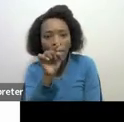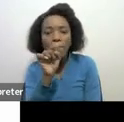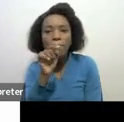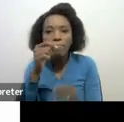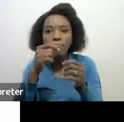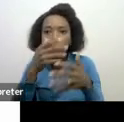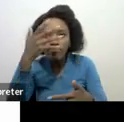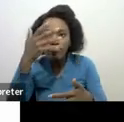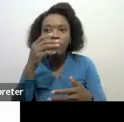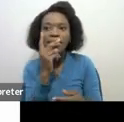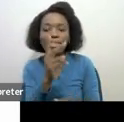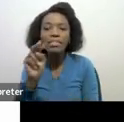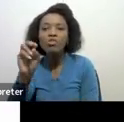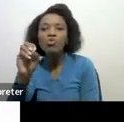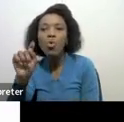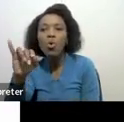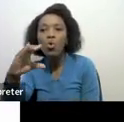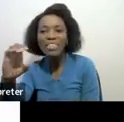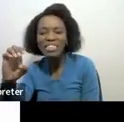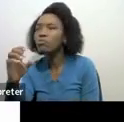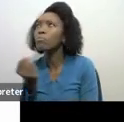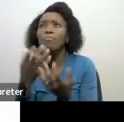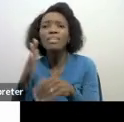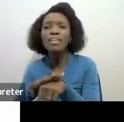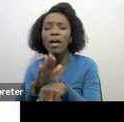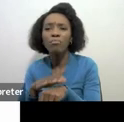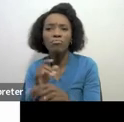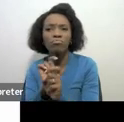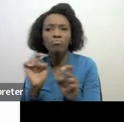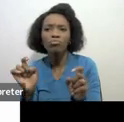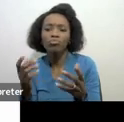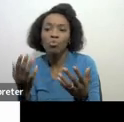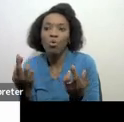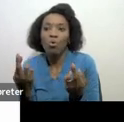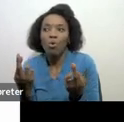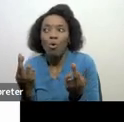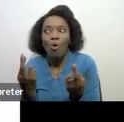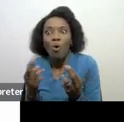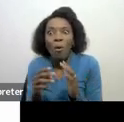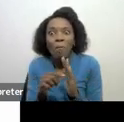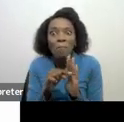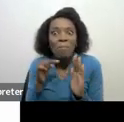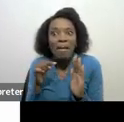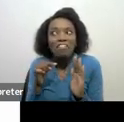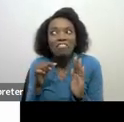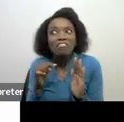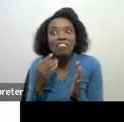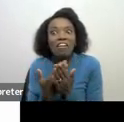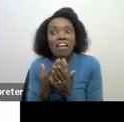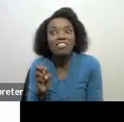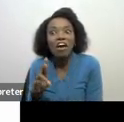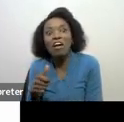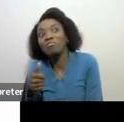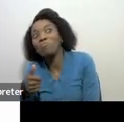click to view the notice and in most cases most of you are hoping that it's that minus in rate so that you can get your